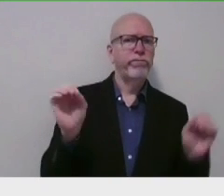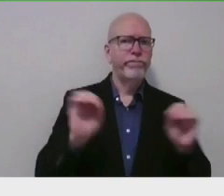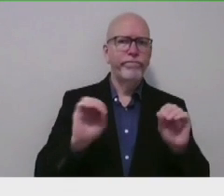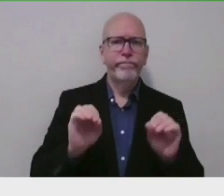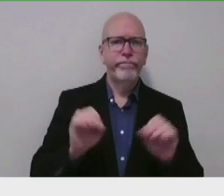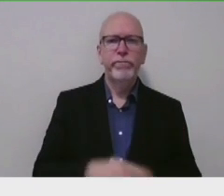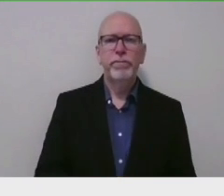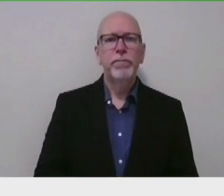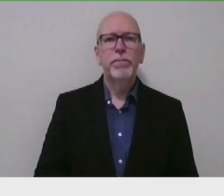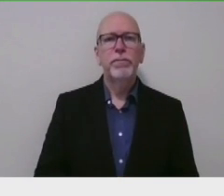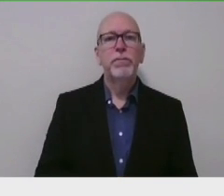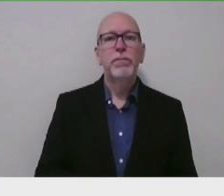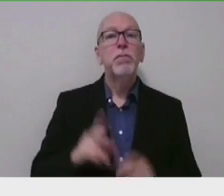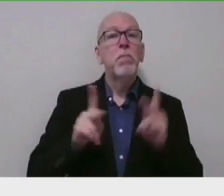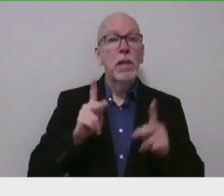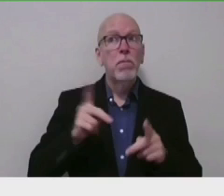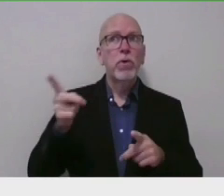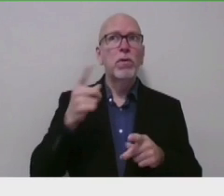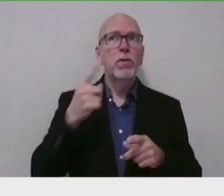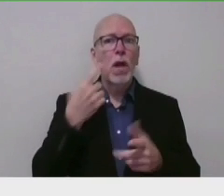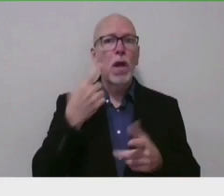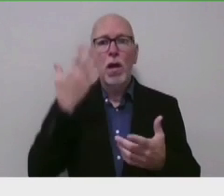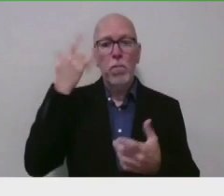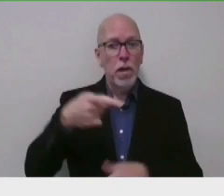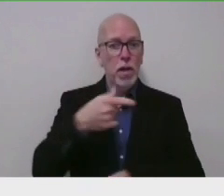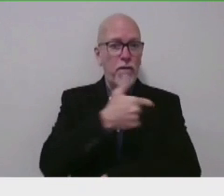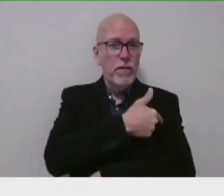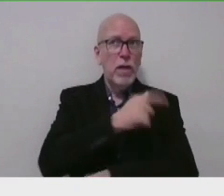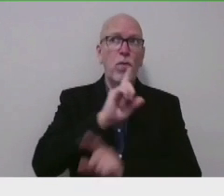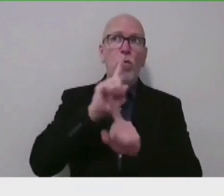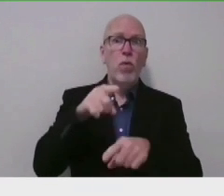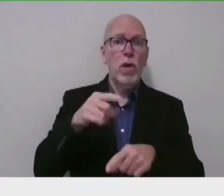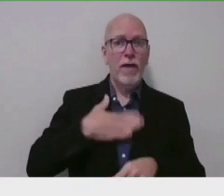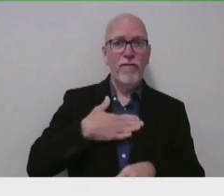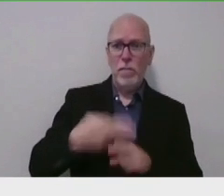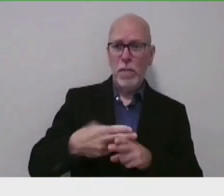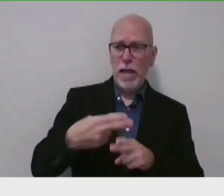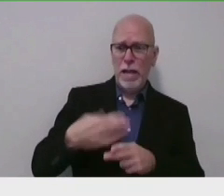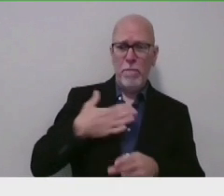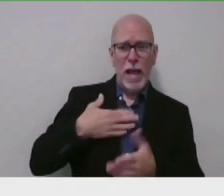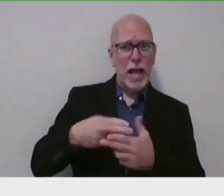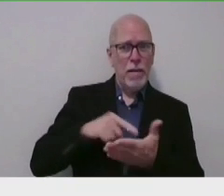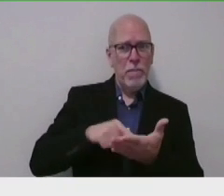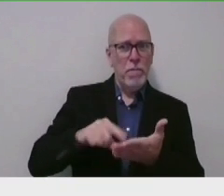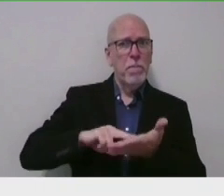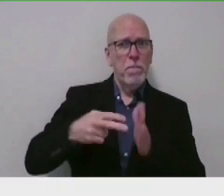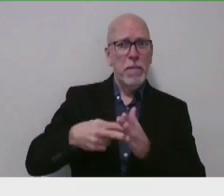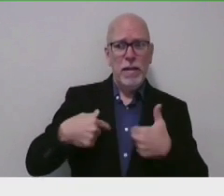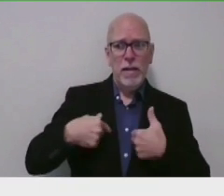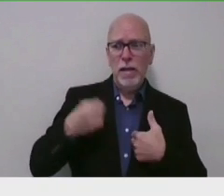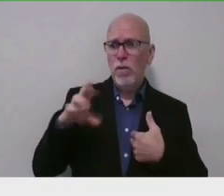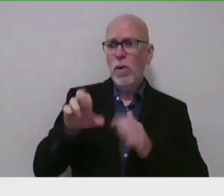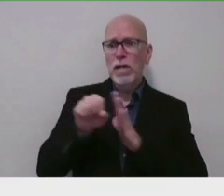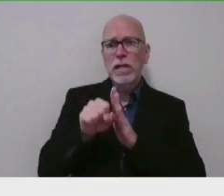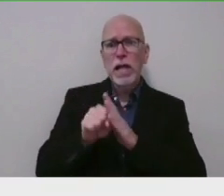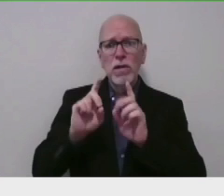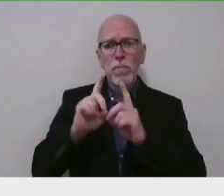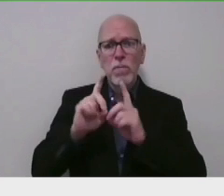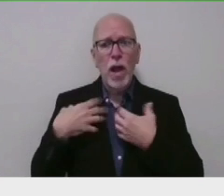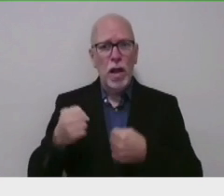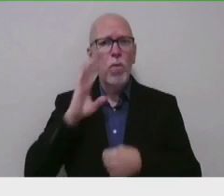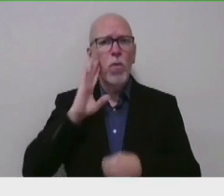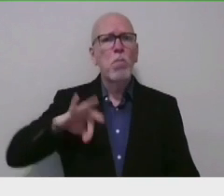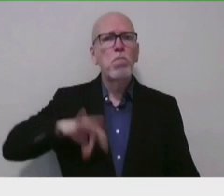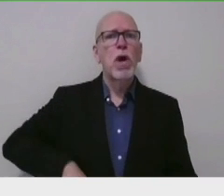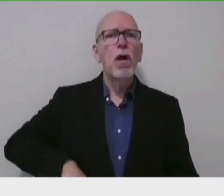Some people have suggested that because the vaccine order has my name on it, that I or the State Department of Health will profit from the vaccines